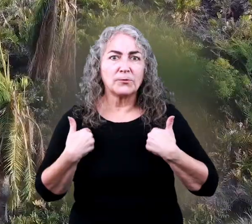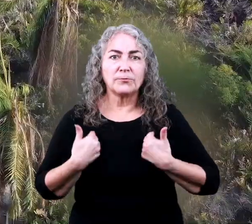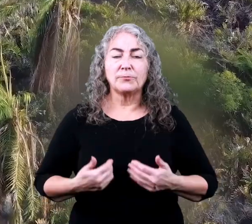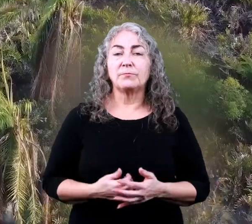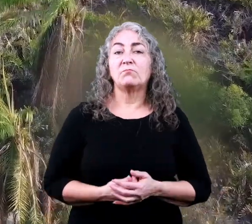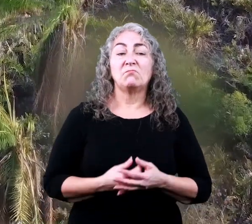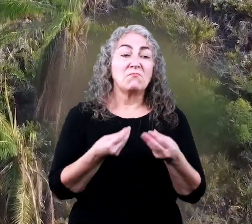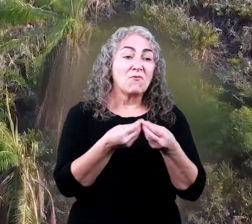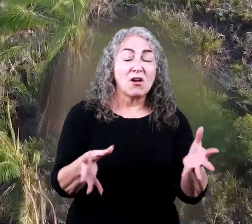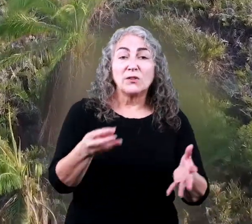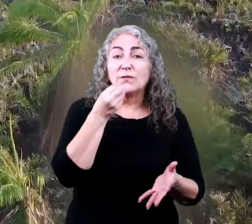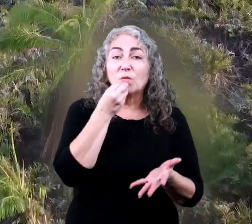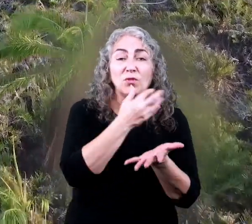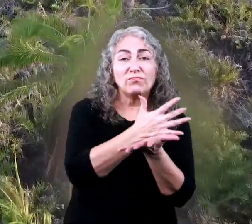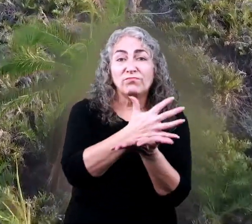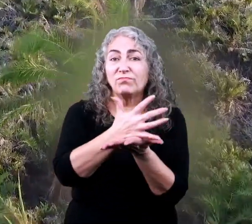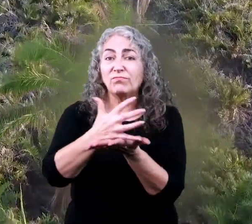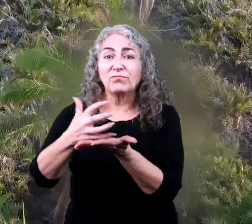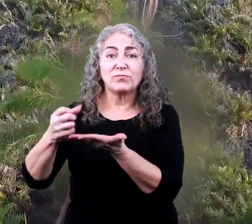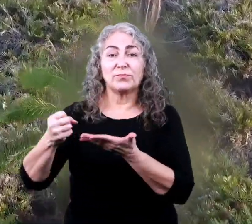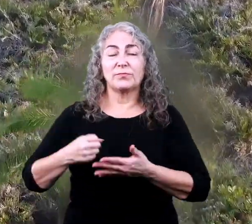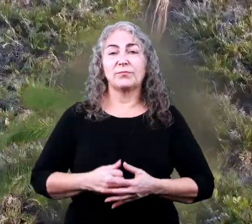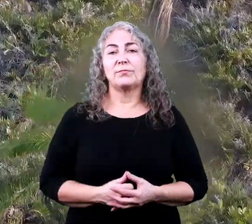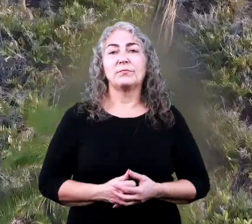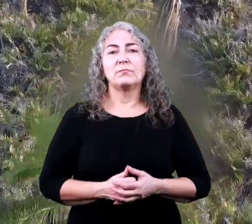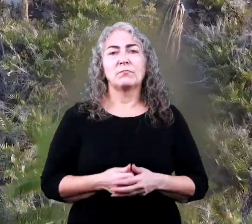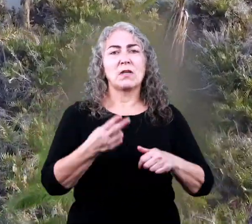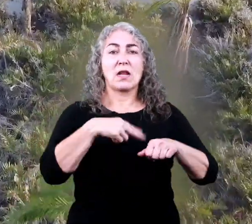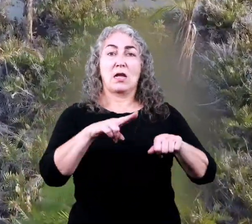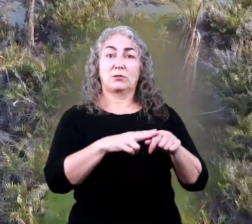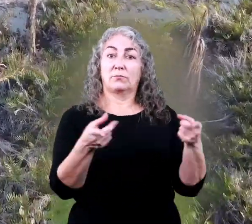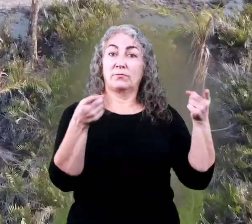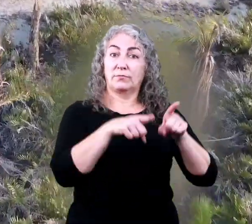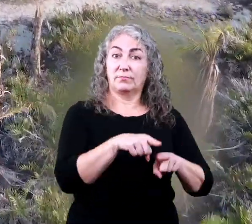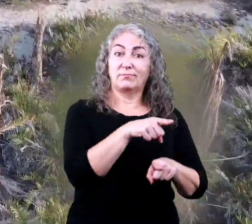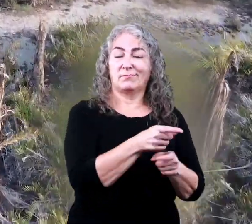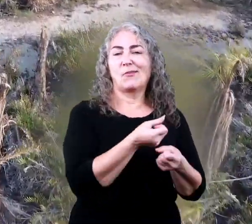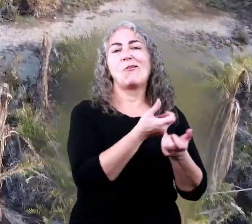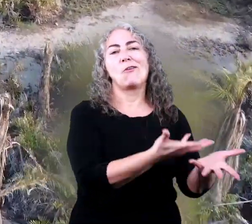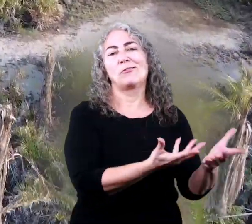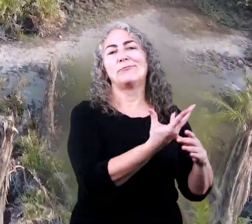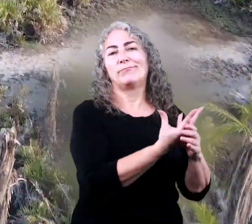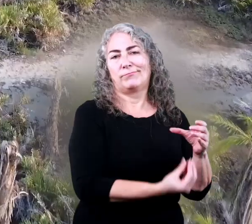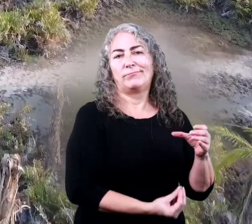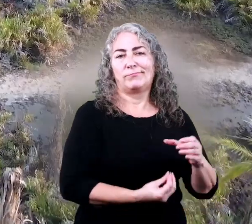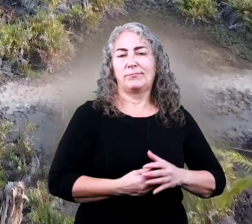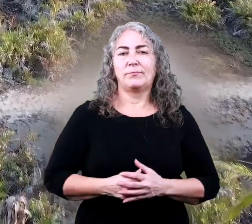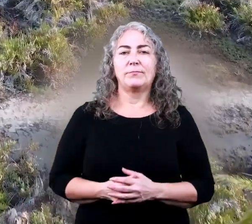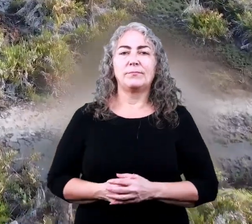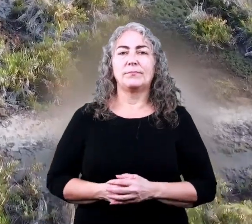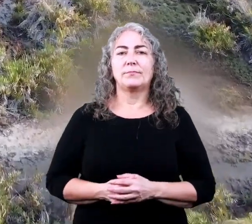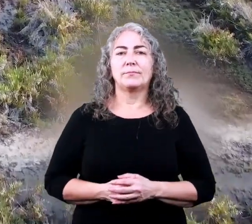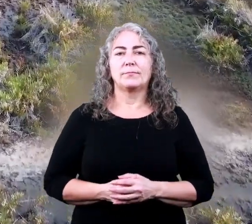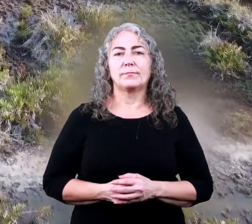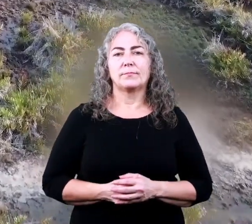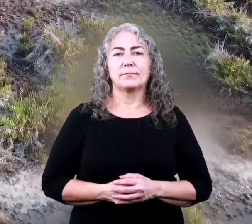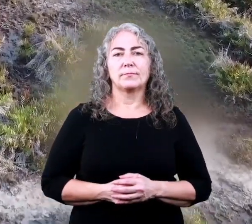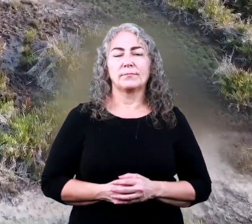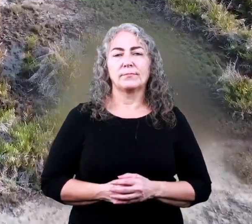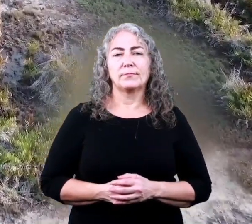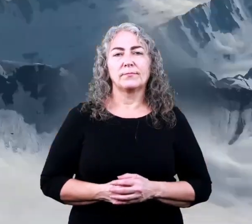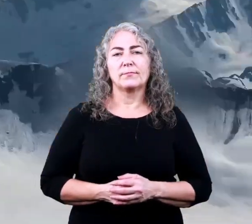or the loss of food sources are all naturally occurring causes of extinction